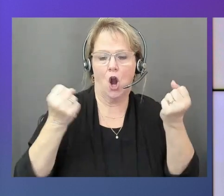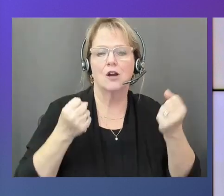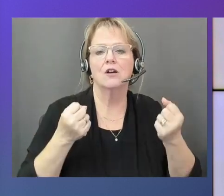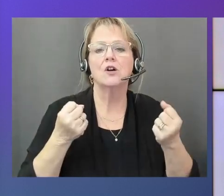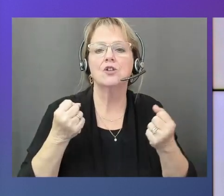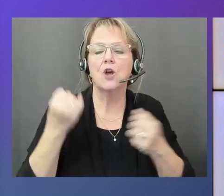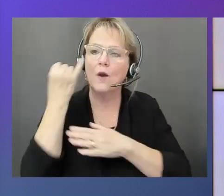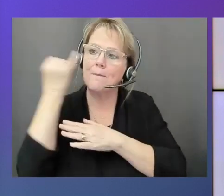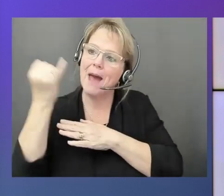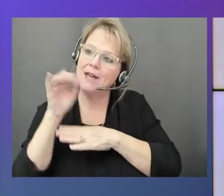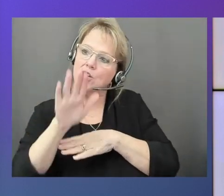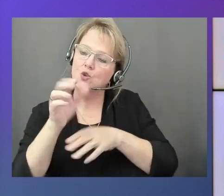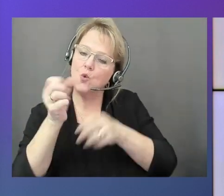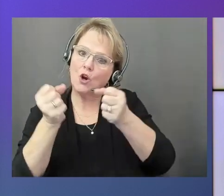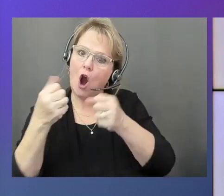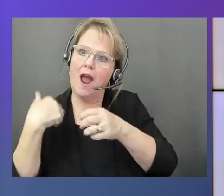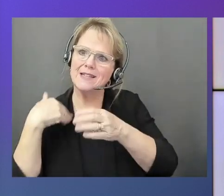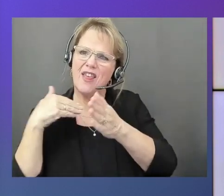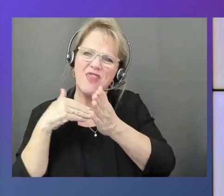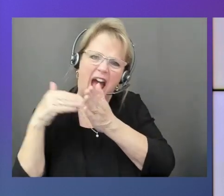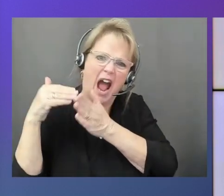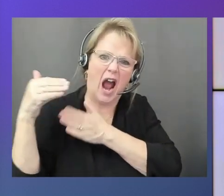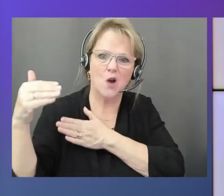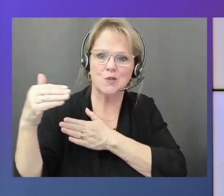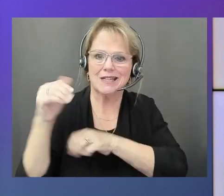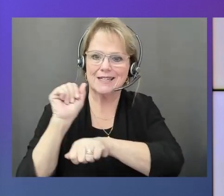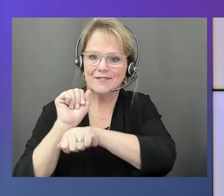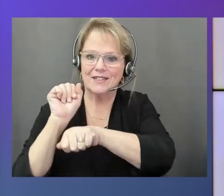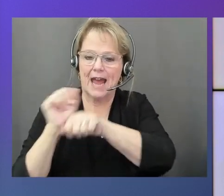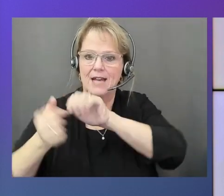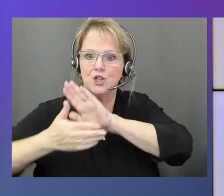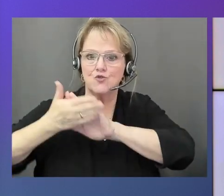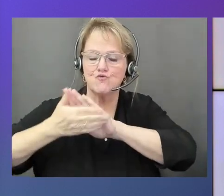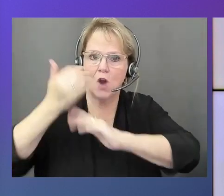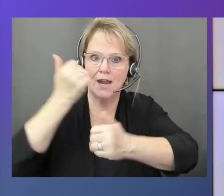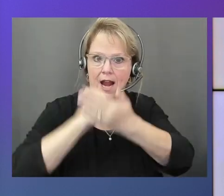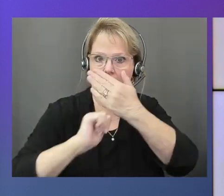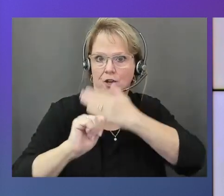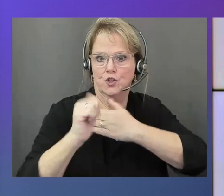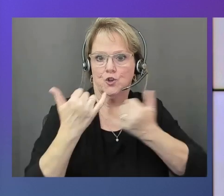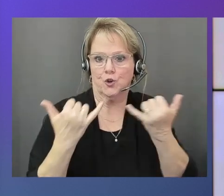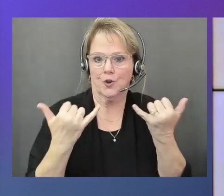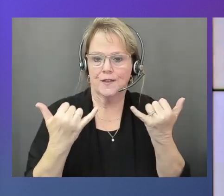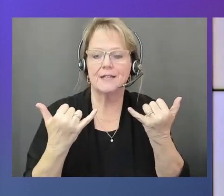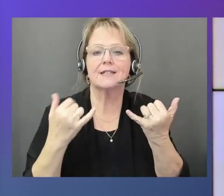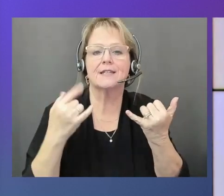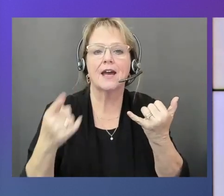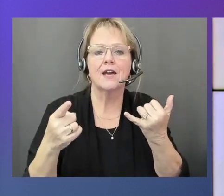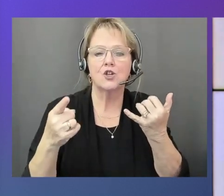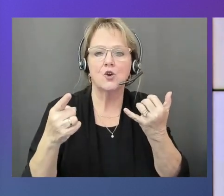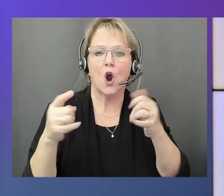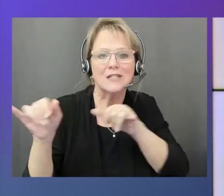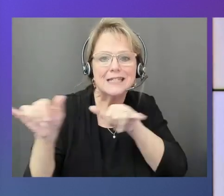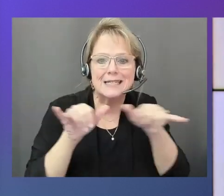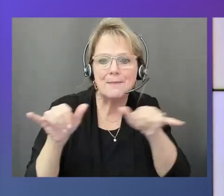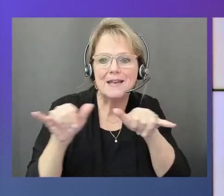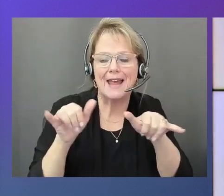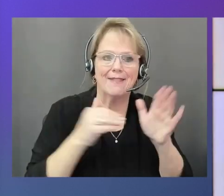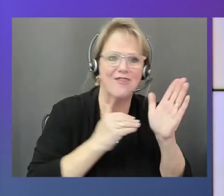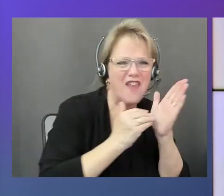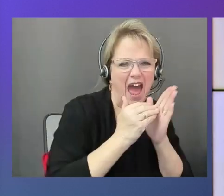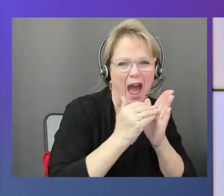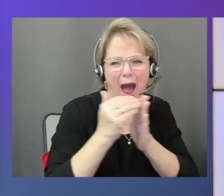under this ECS cluster. And in this way you are simulating thousands of vehicles